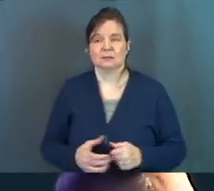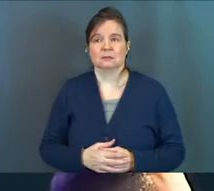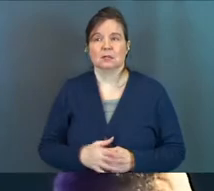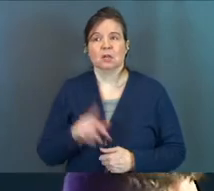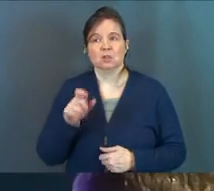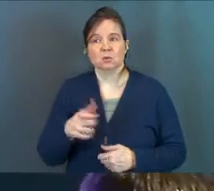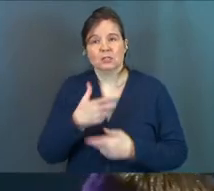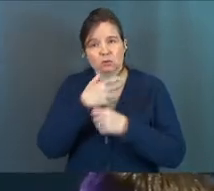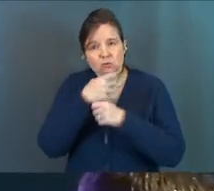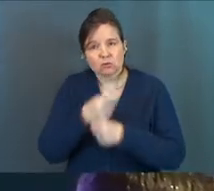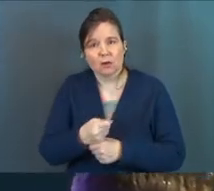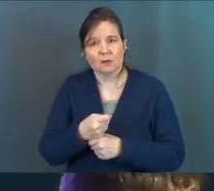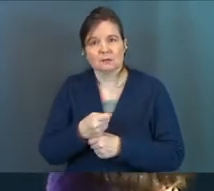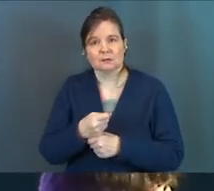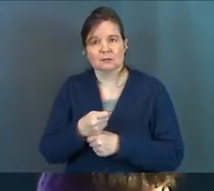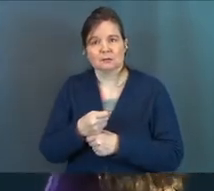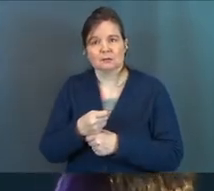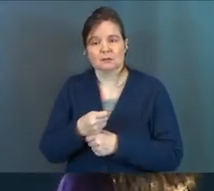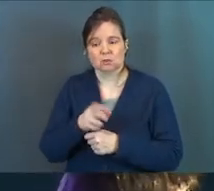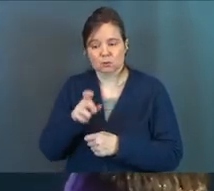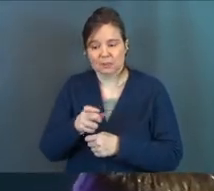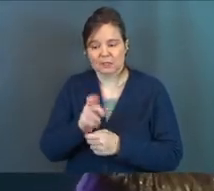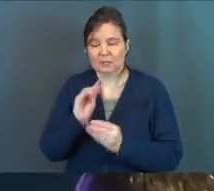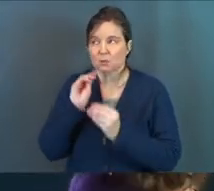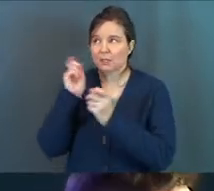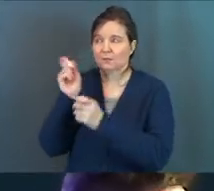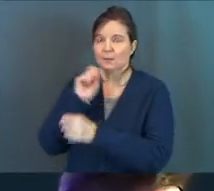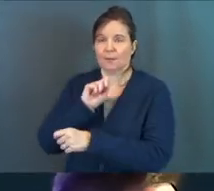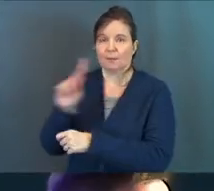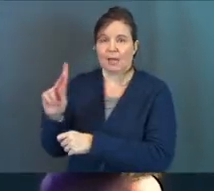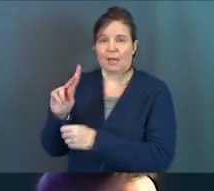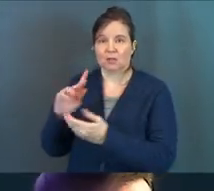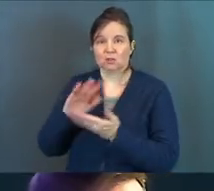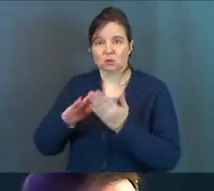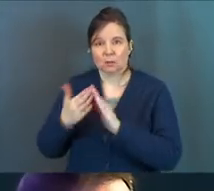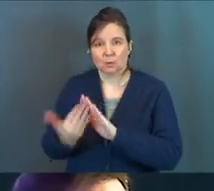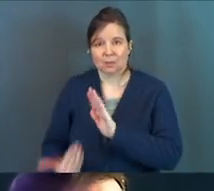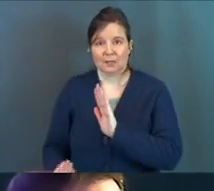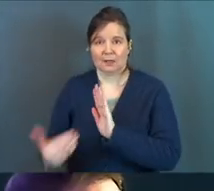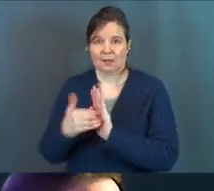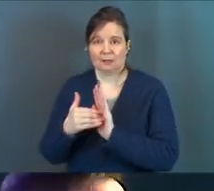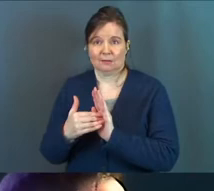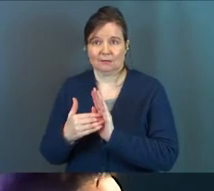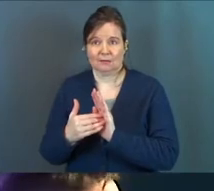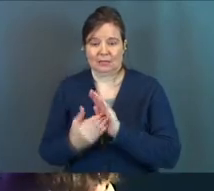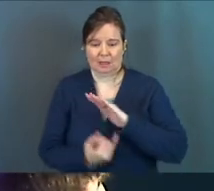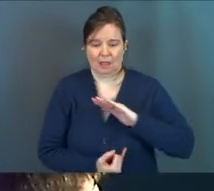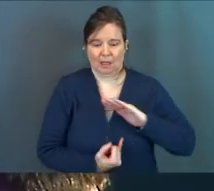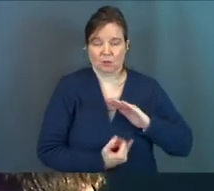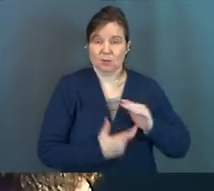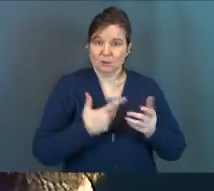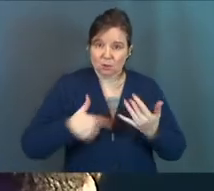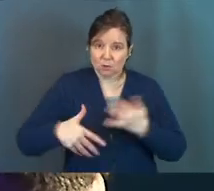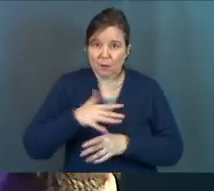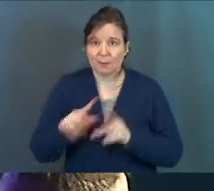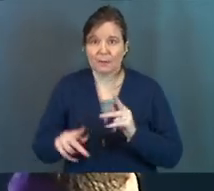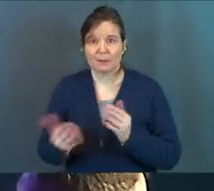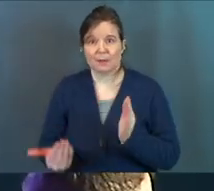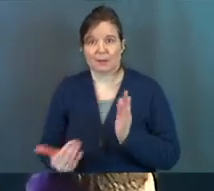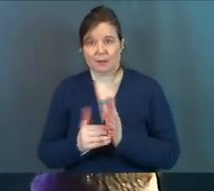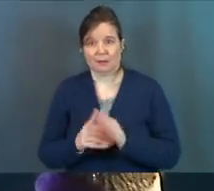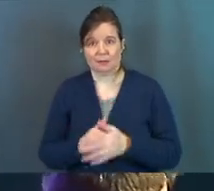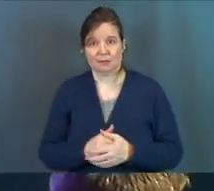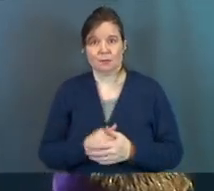And you need to trust. You need to give yourself back to community again. You need to be around people again.